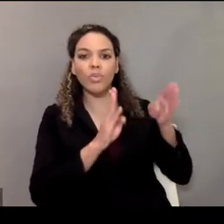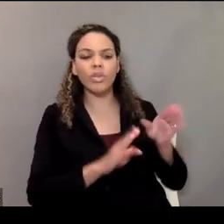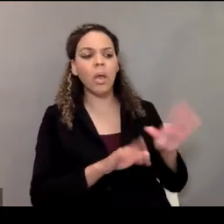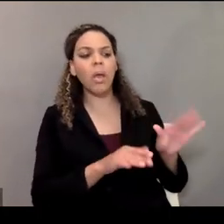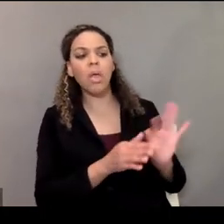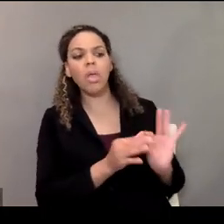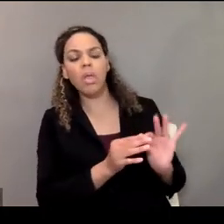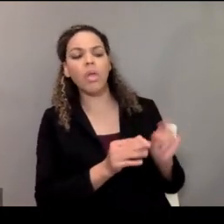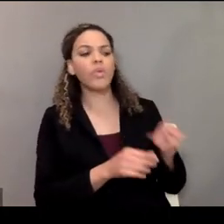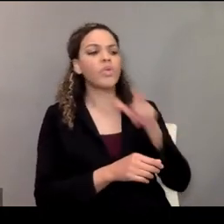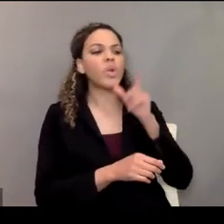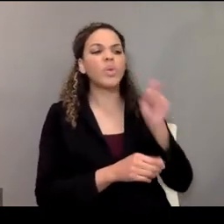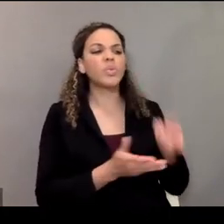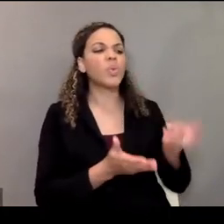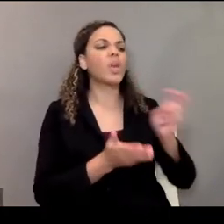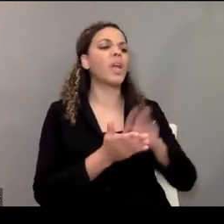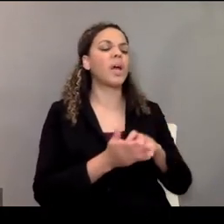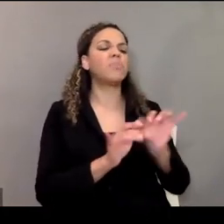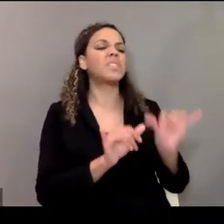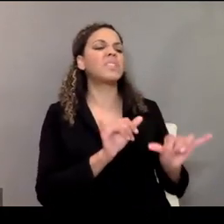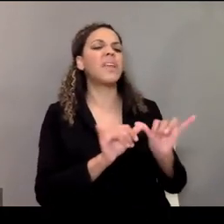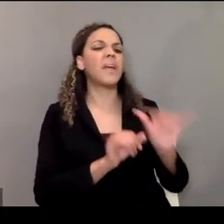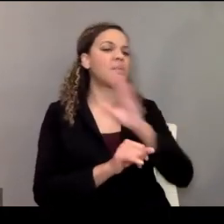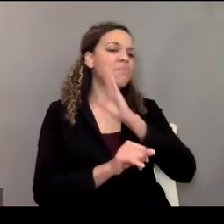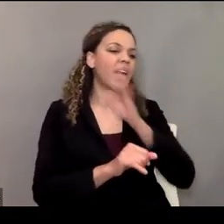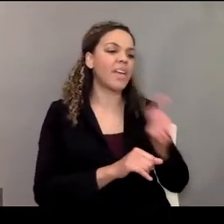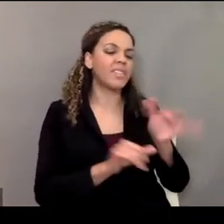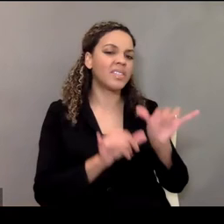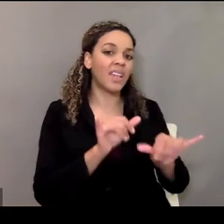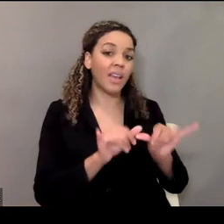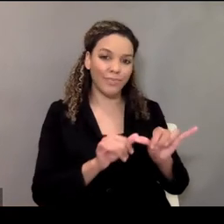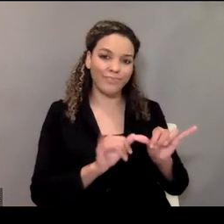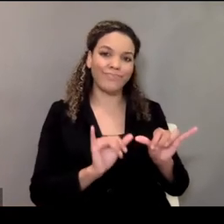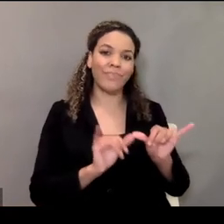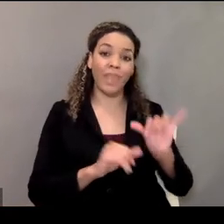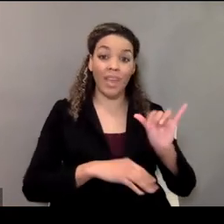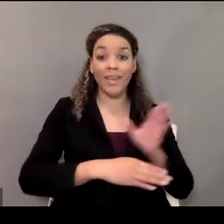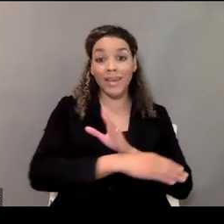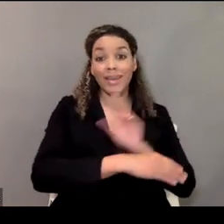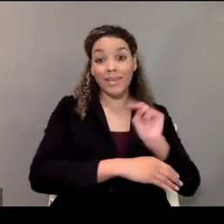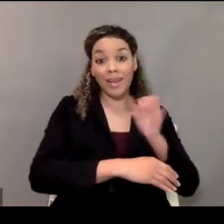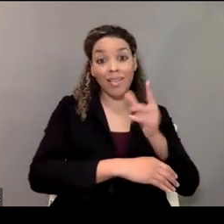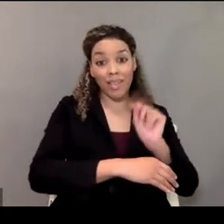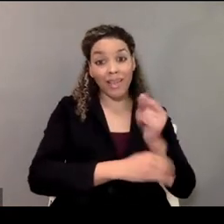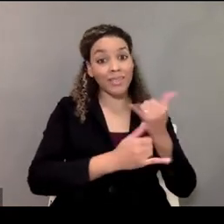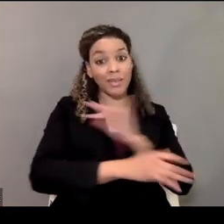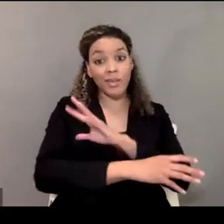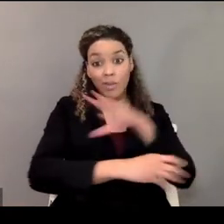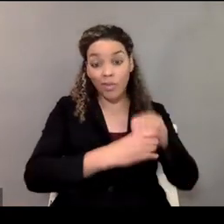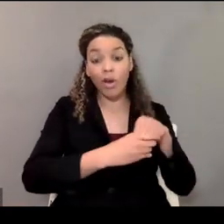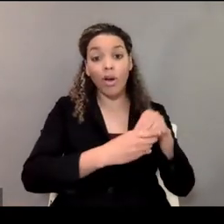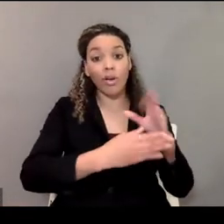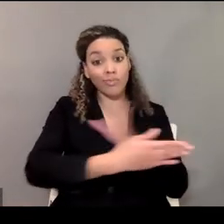necessarily need to get up and out of bed. So keep in mind that neglect is on the spectrum also of abuse.